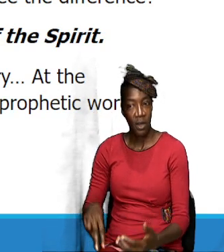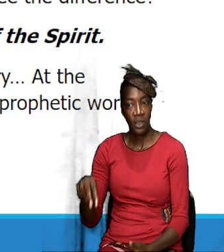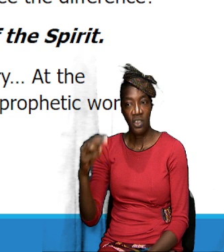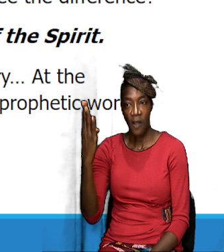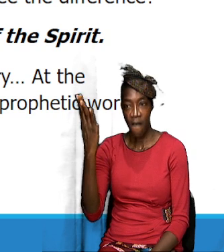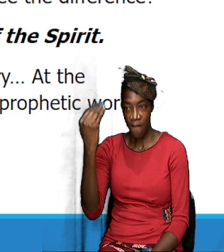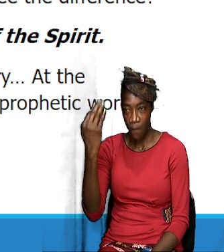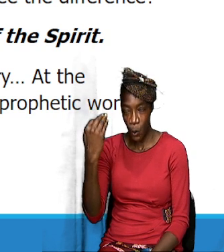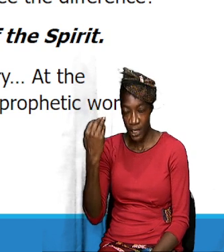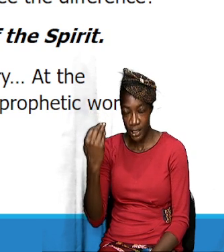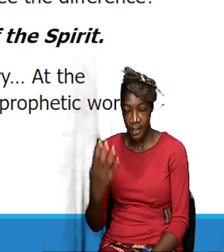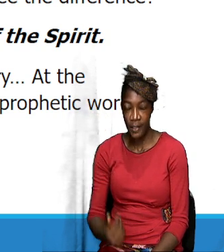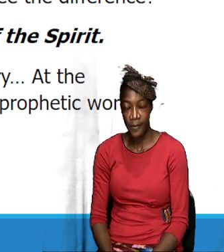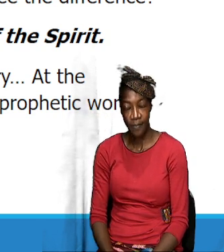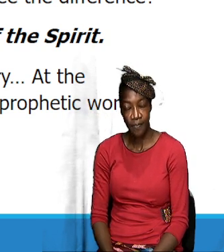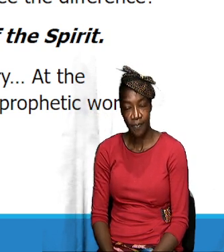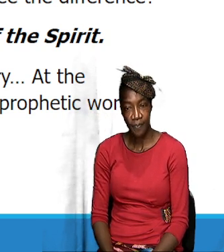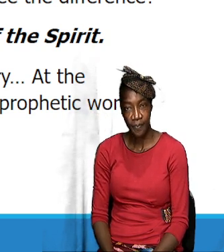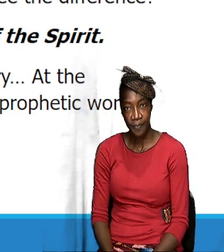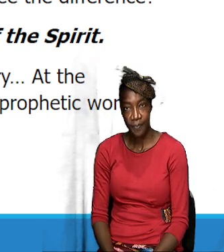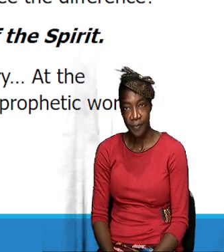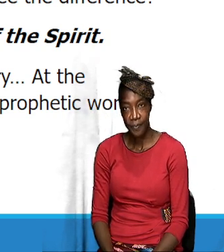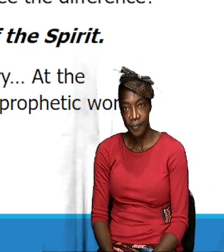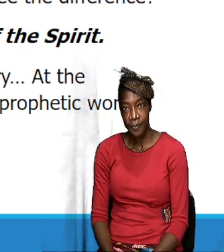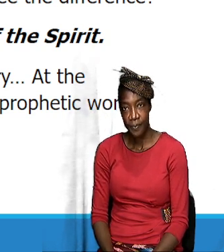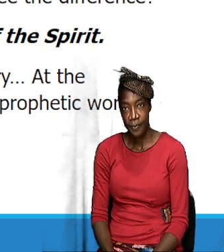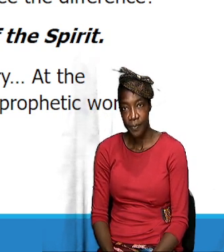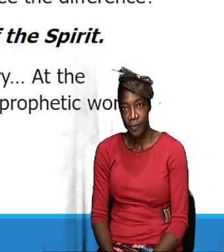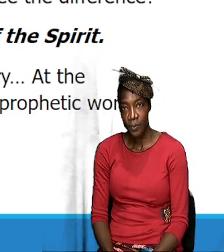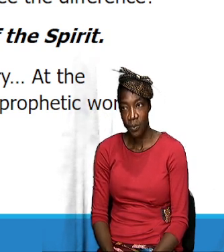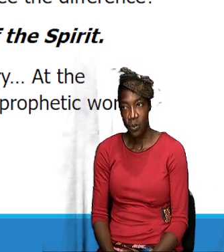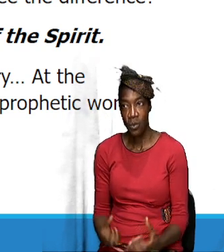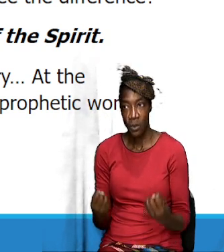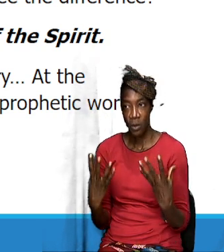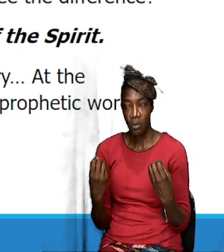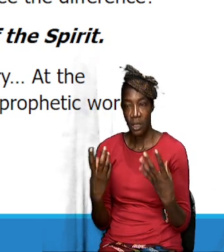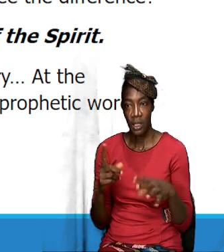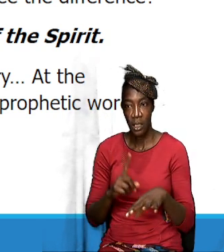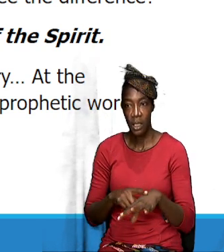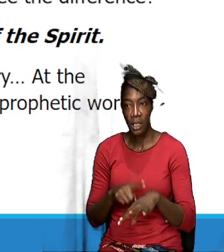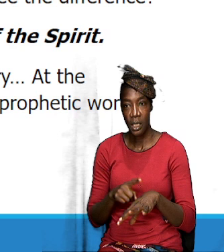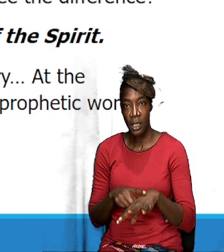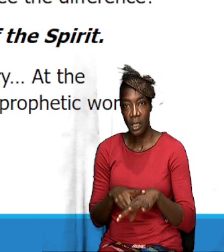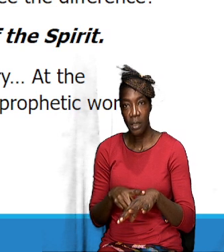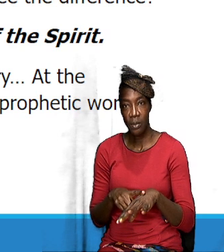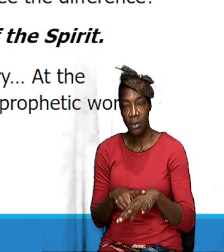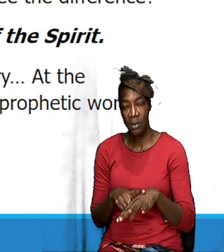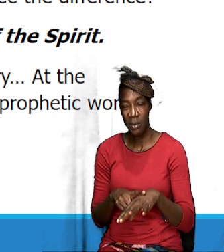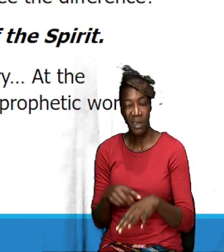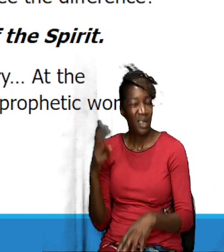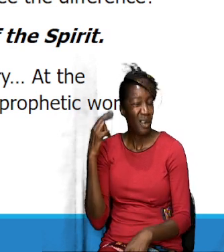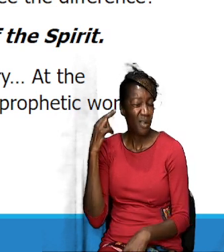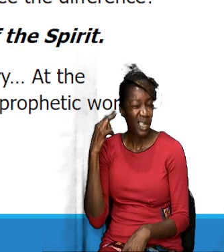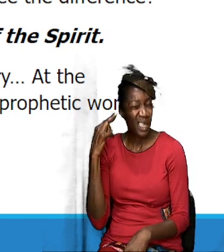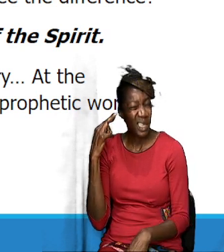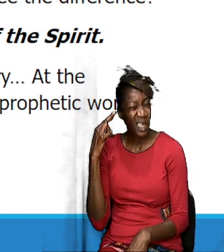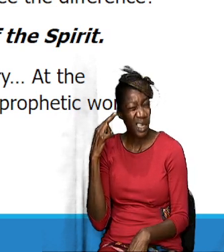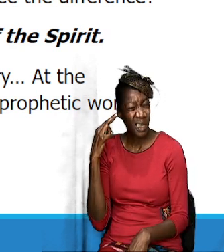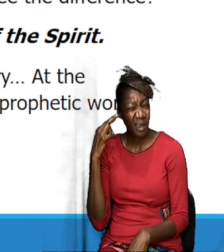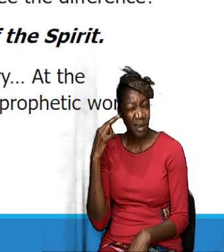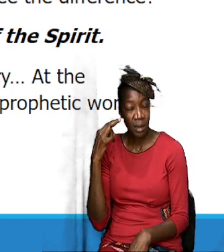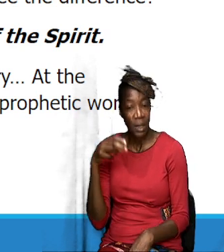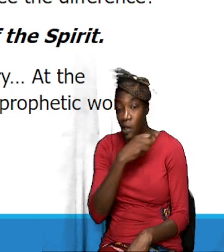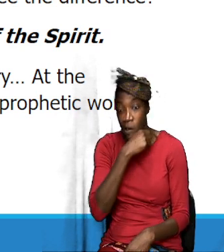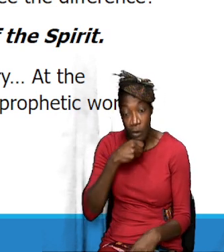often times we you know we hear about a wilderness